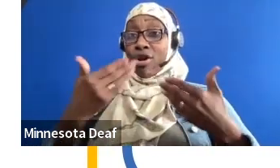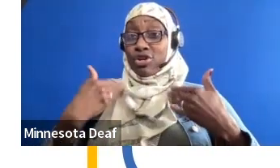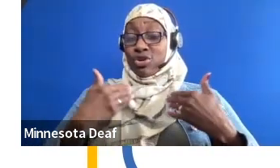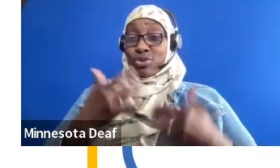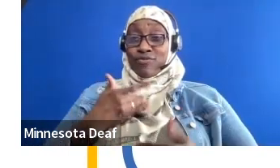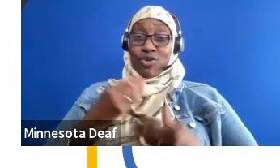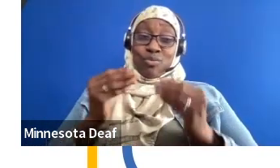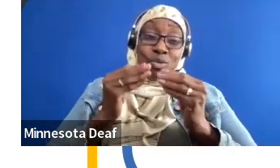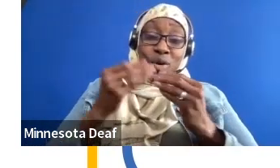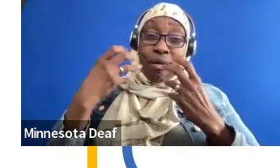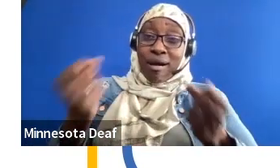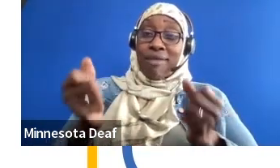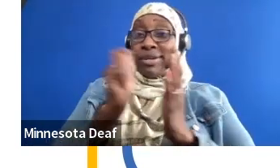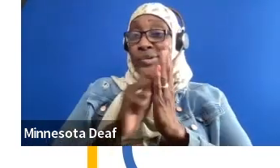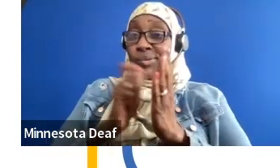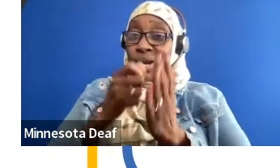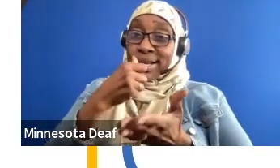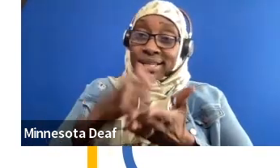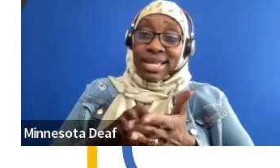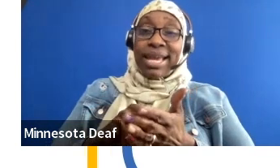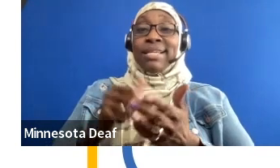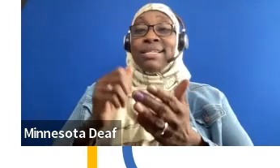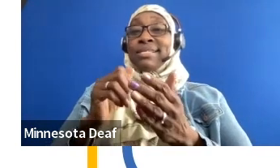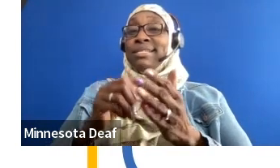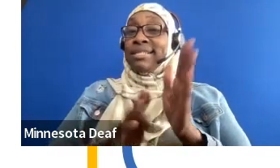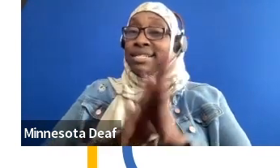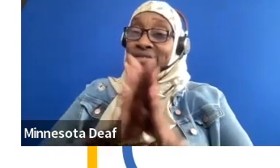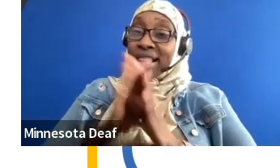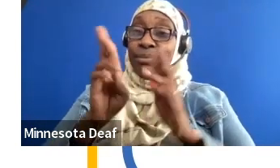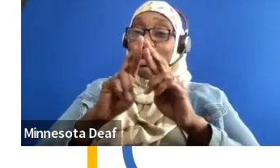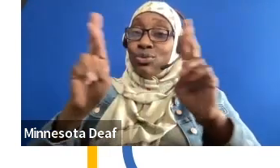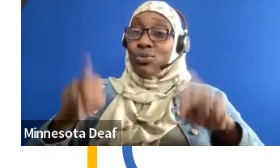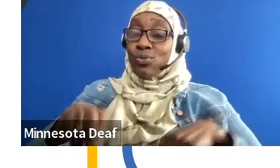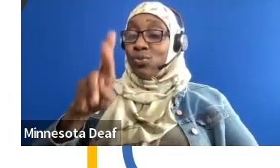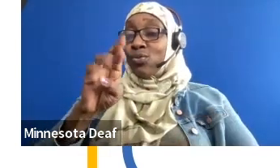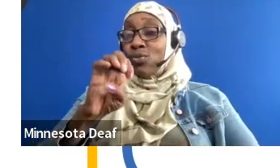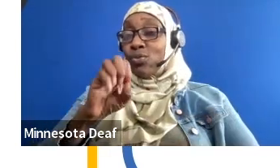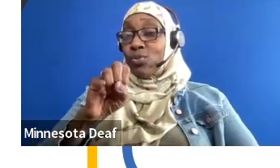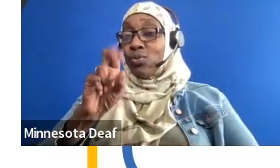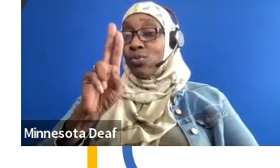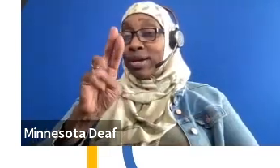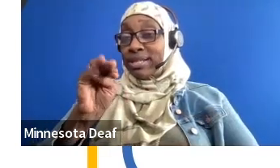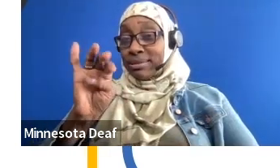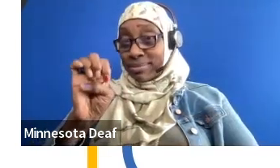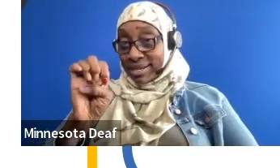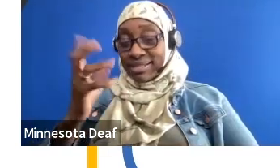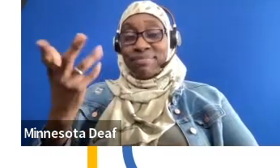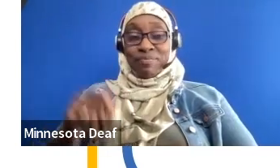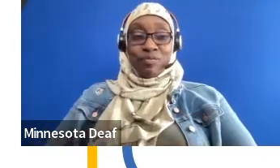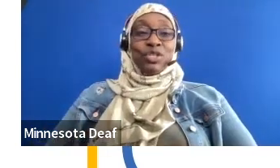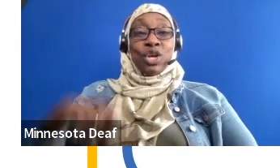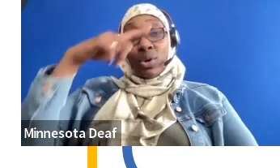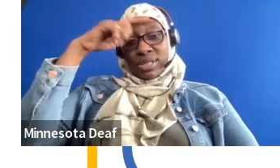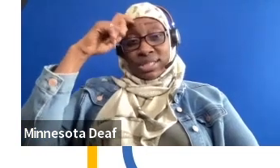awesome. And of course, we are ever working in our curriculum. This was summer 2022, right? But we are